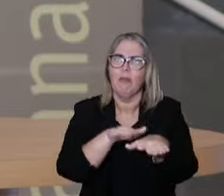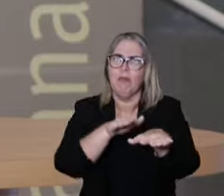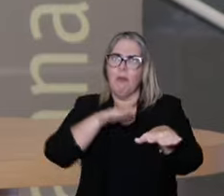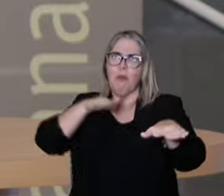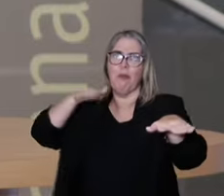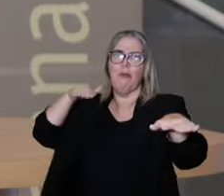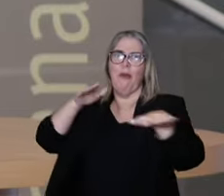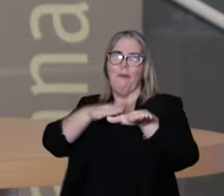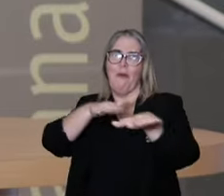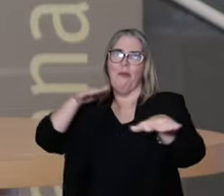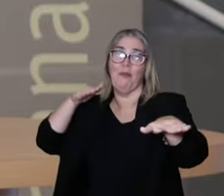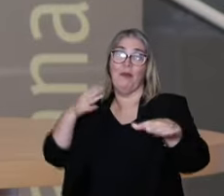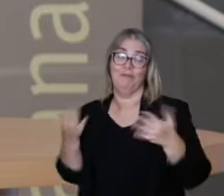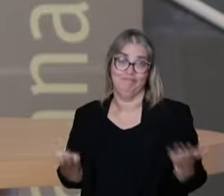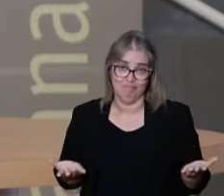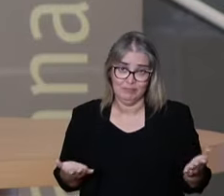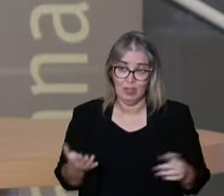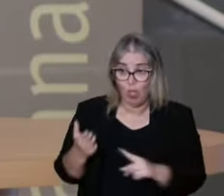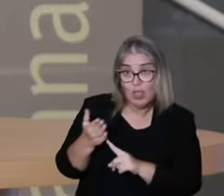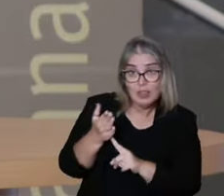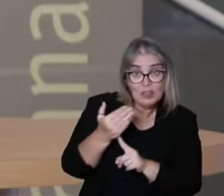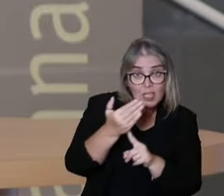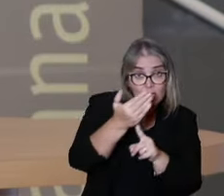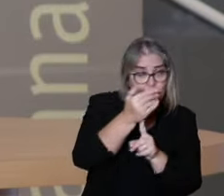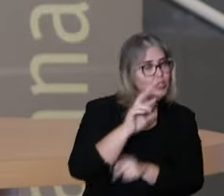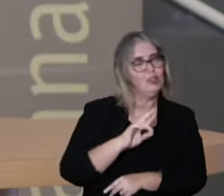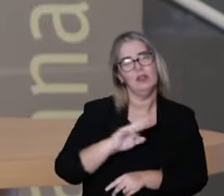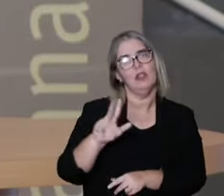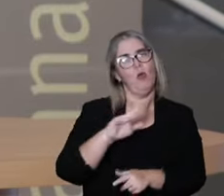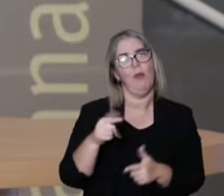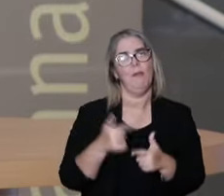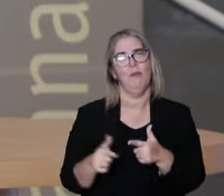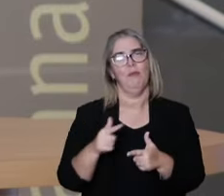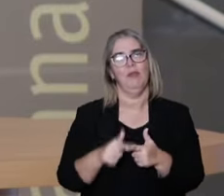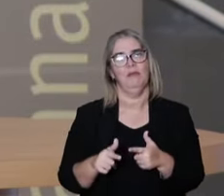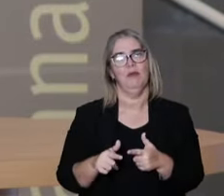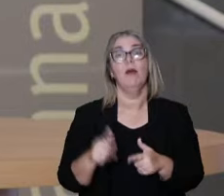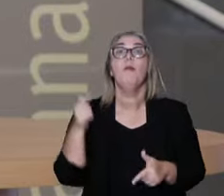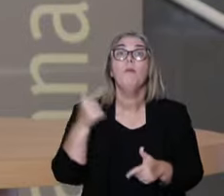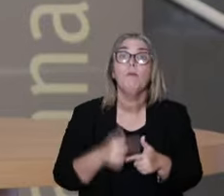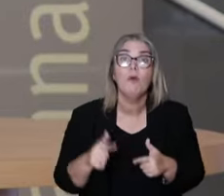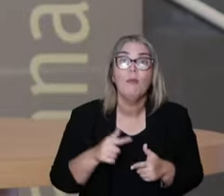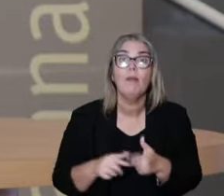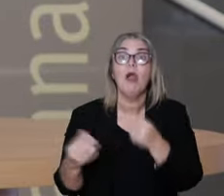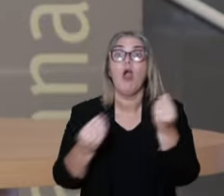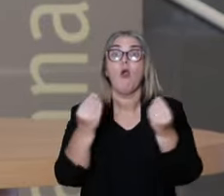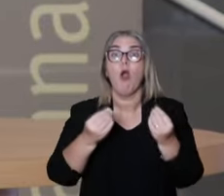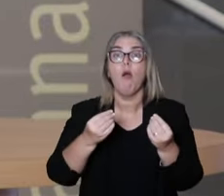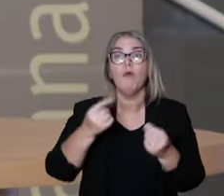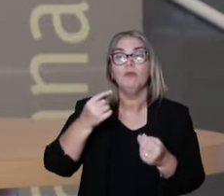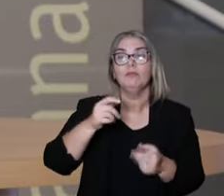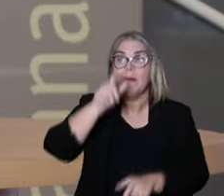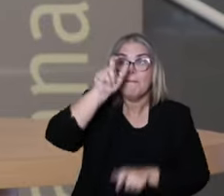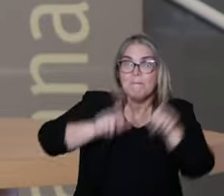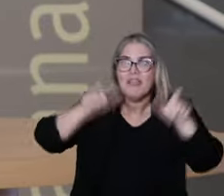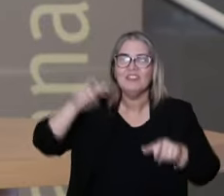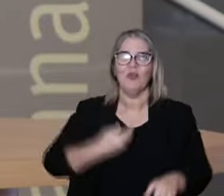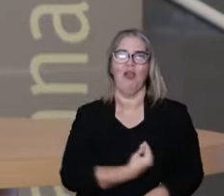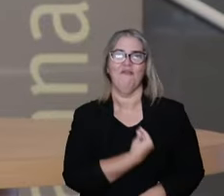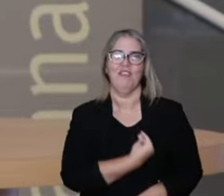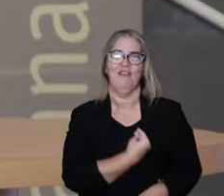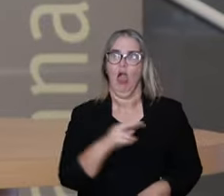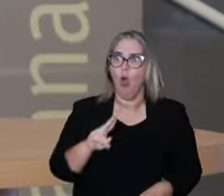matter, but rather how we are going to use it, and how we are thinking of this process of getting ill,